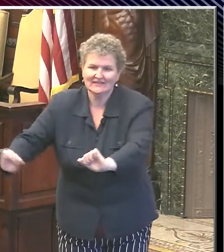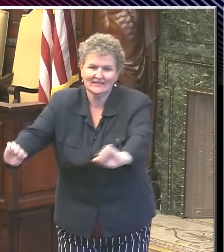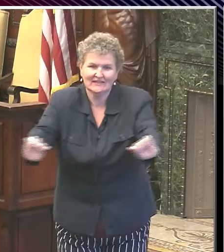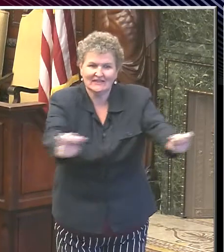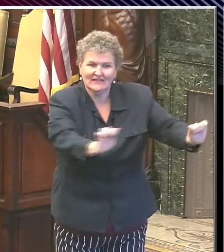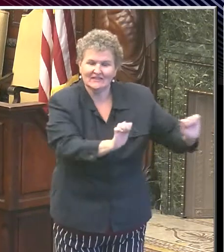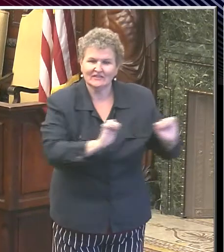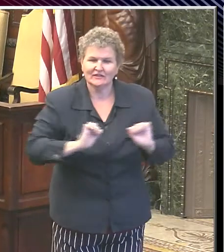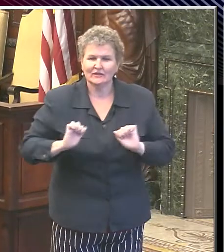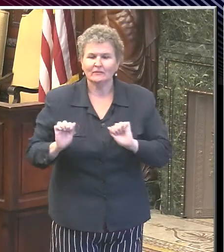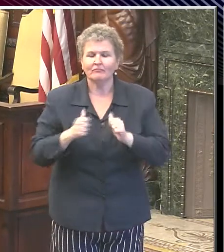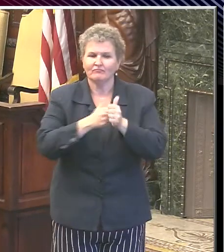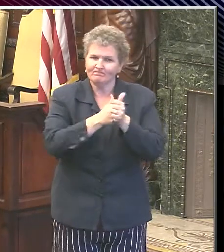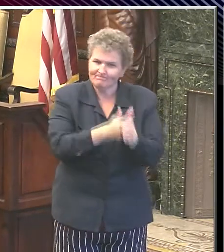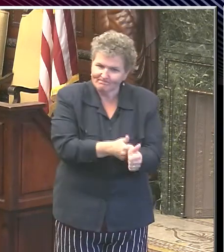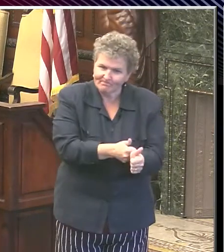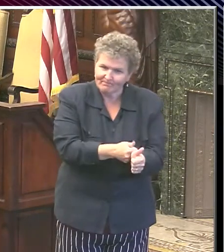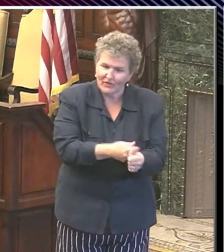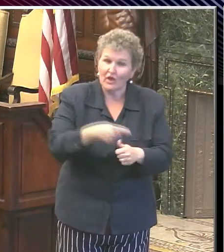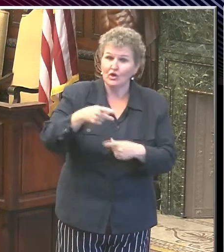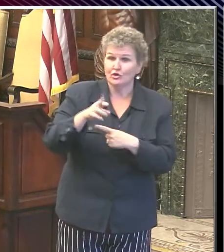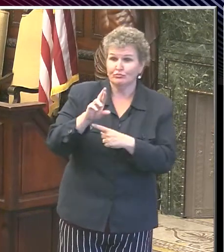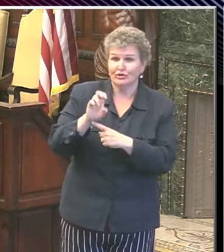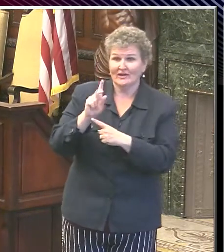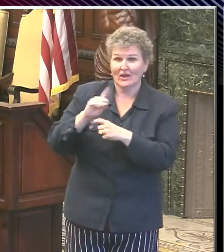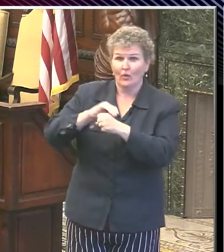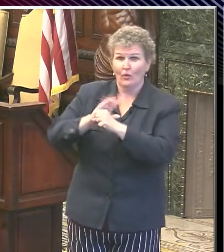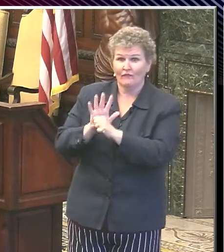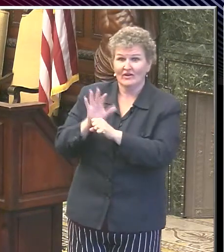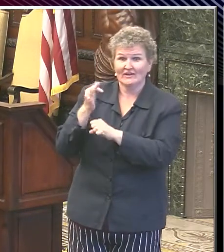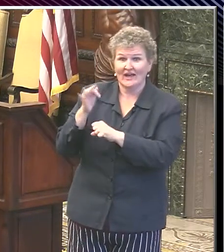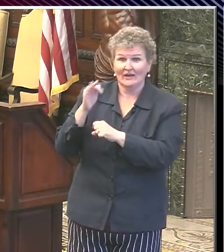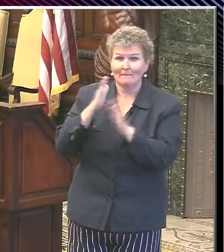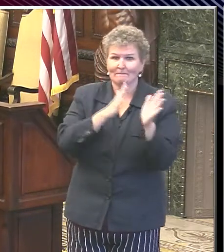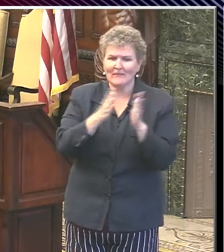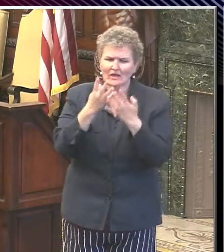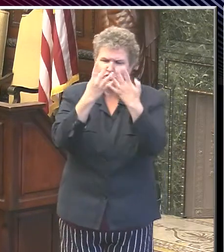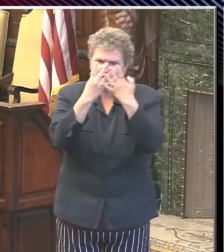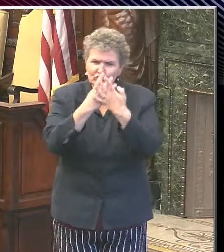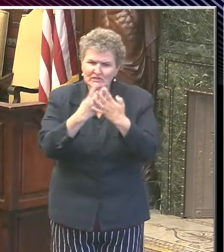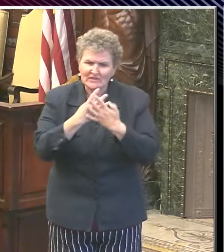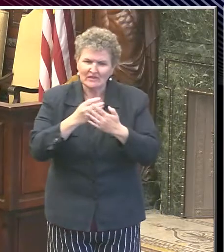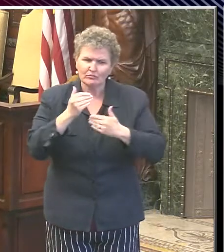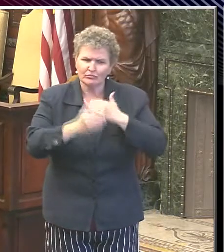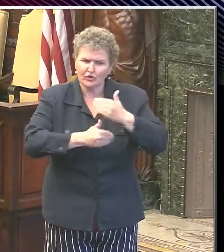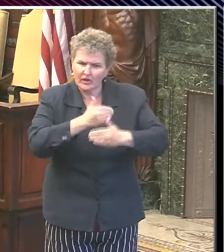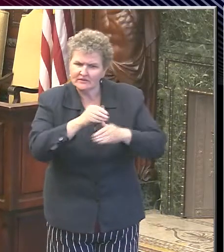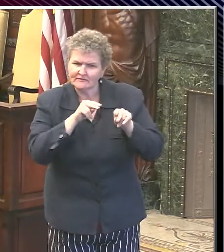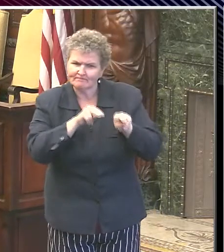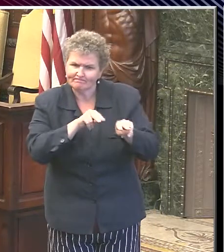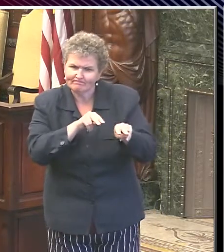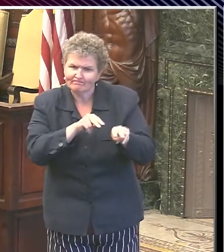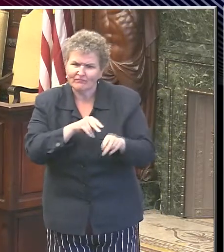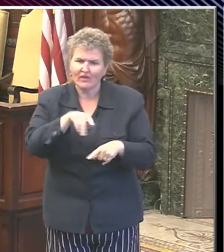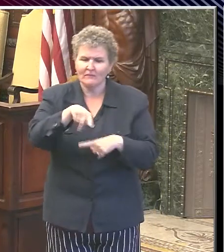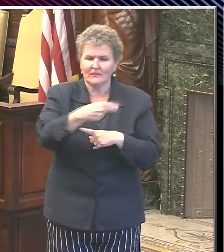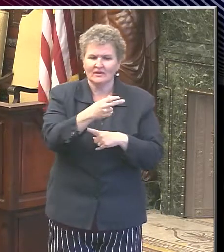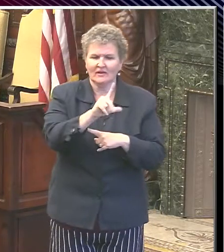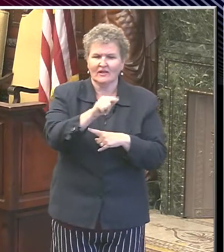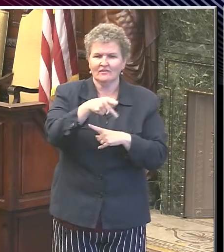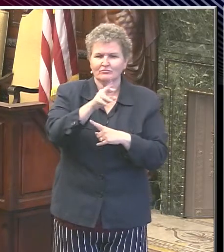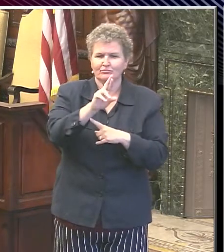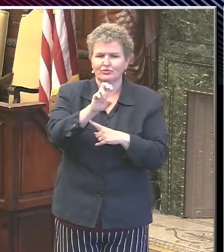must go through PHL Pre-K's COVID-19 preparedness screening process with PHL Pre-K in order to participate